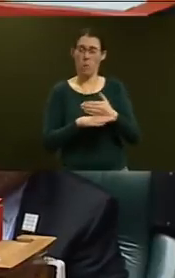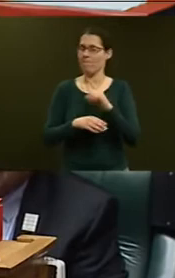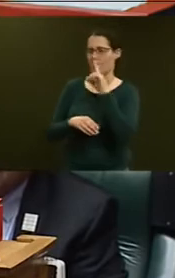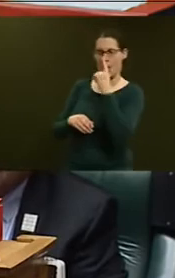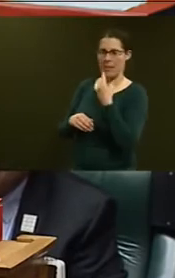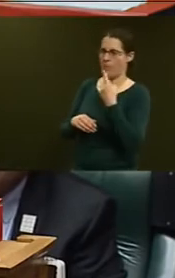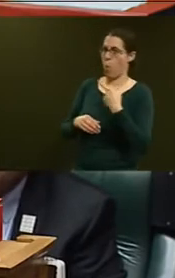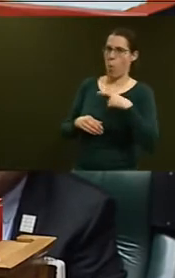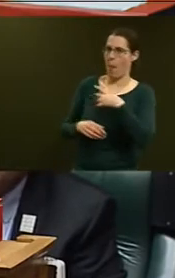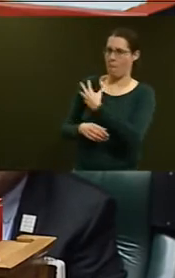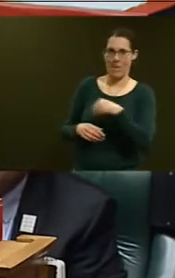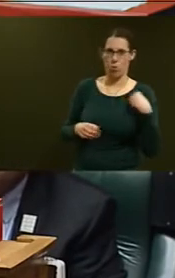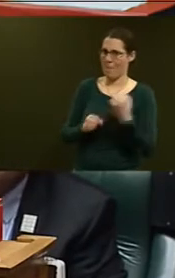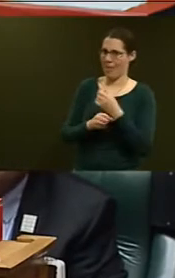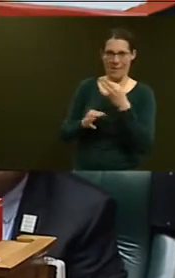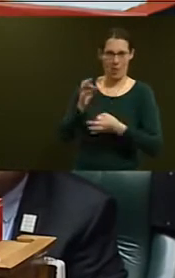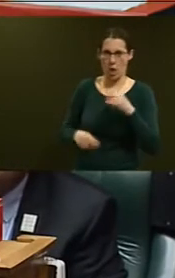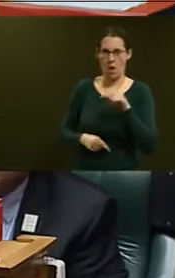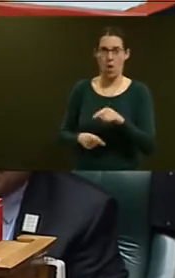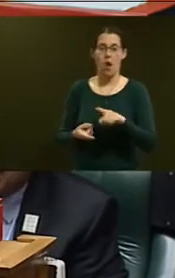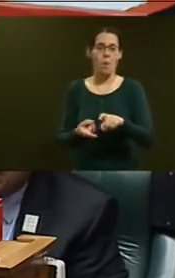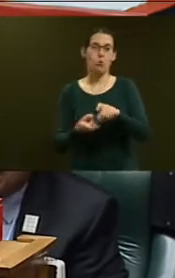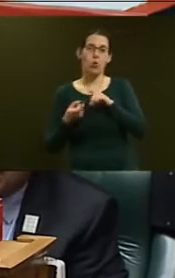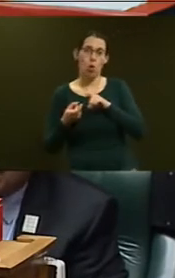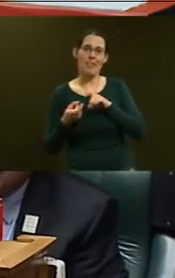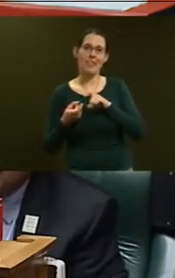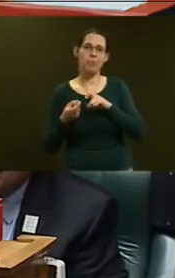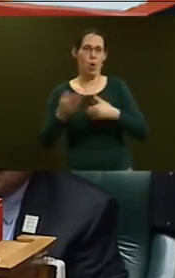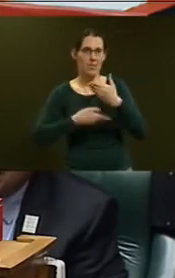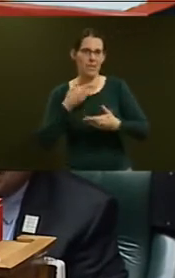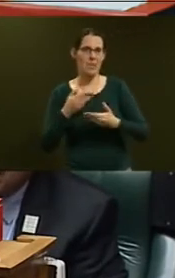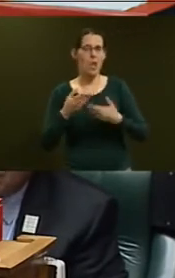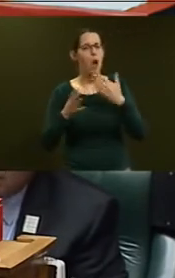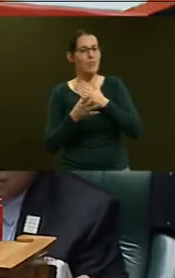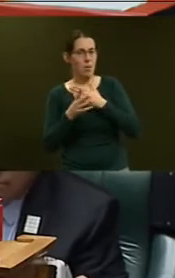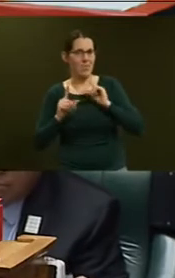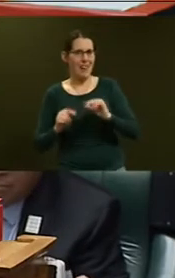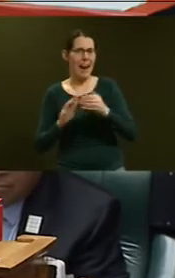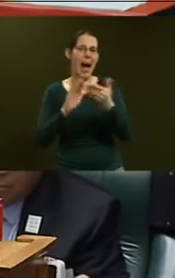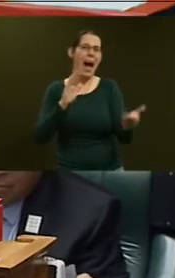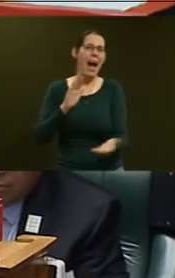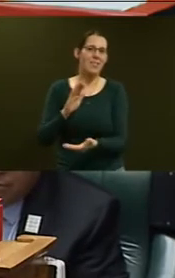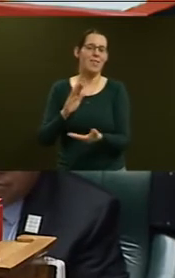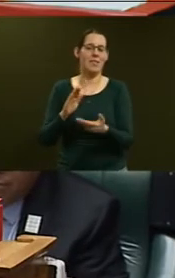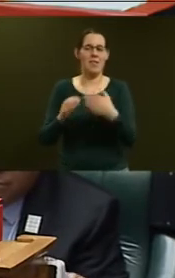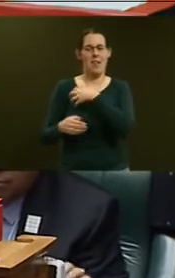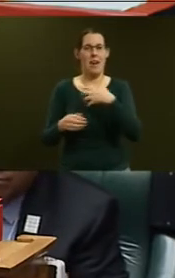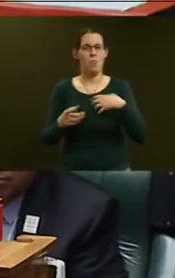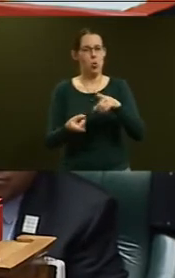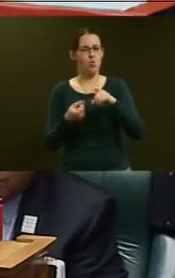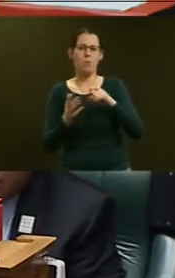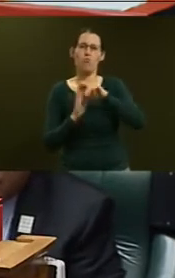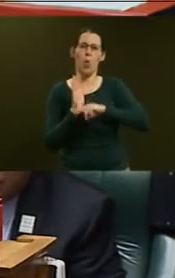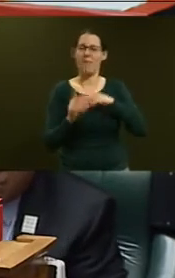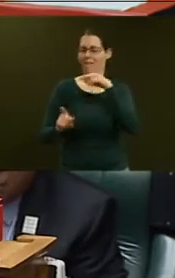process originally was done under the government procurement rules that that government set up, and the conflicts perceived